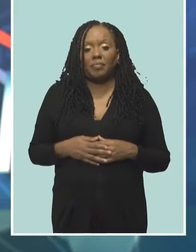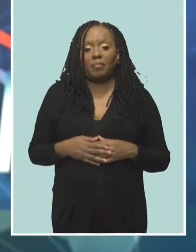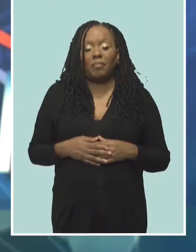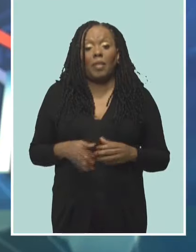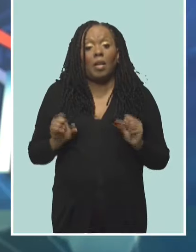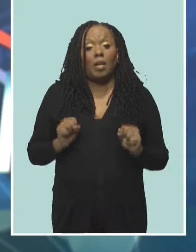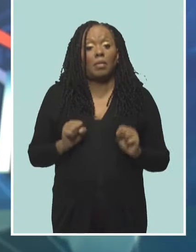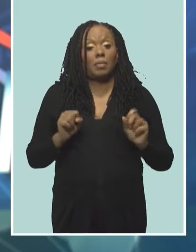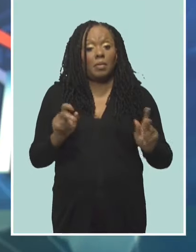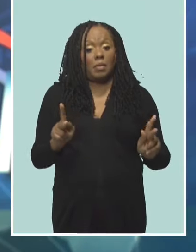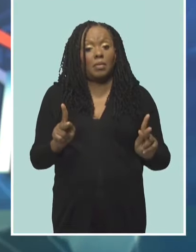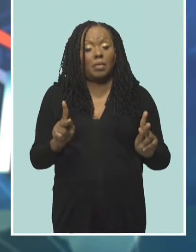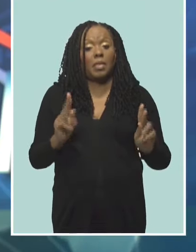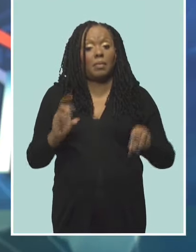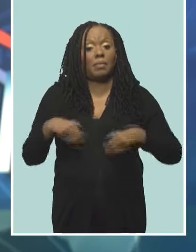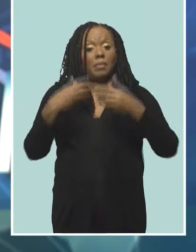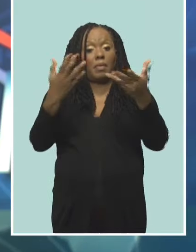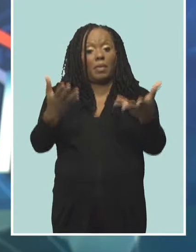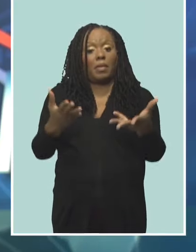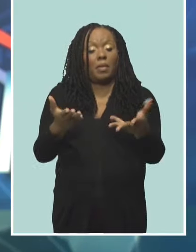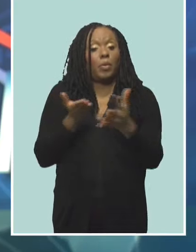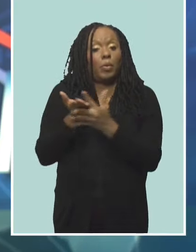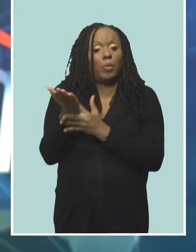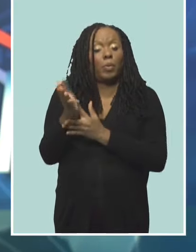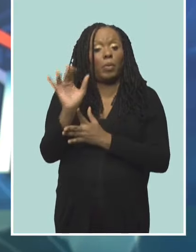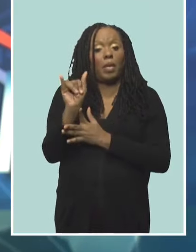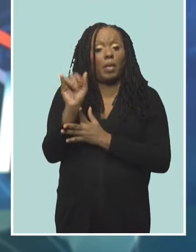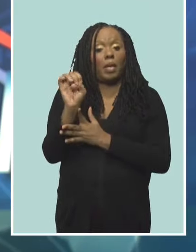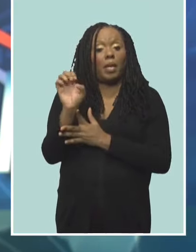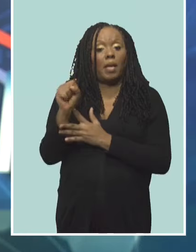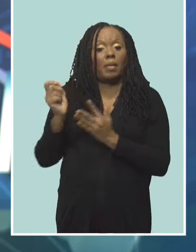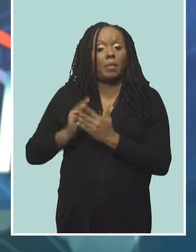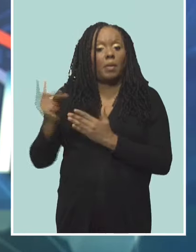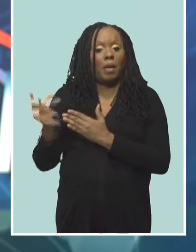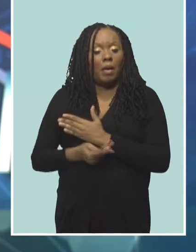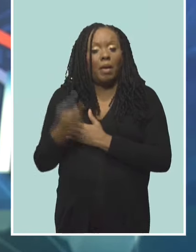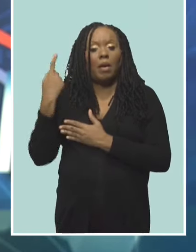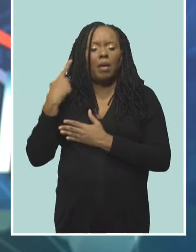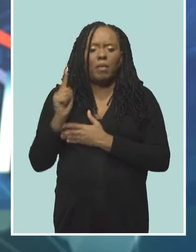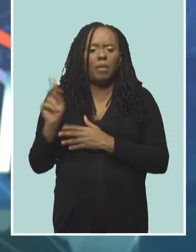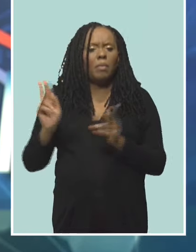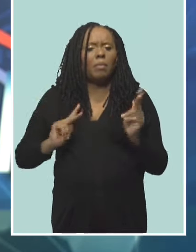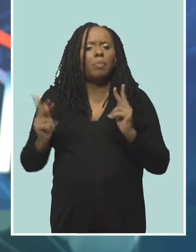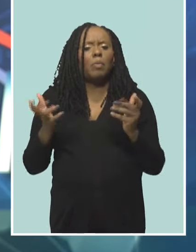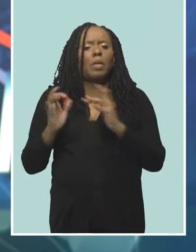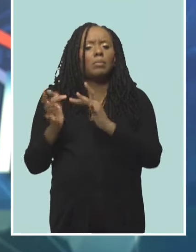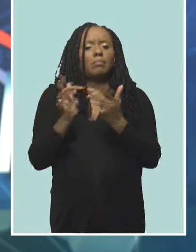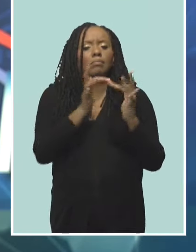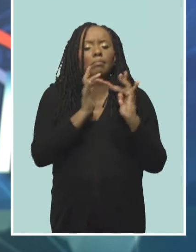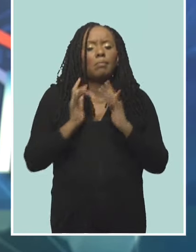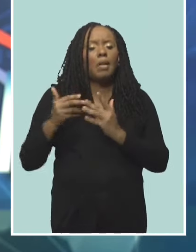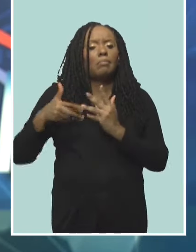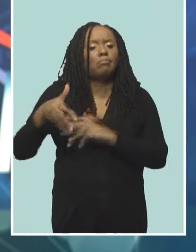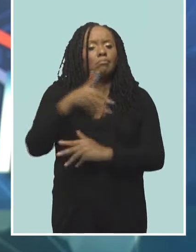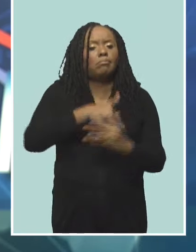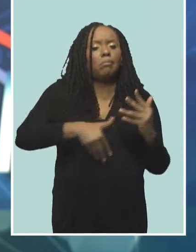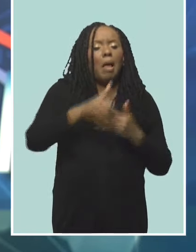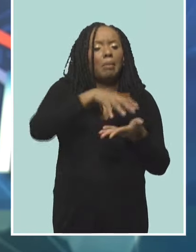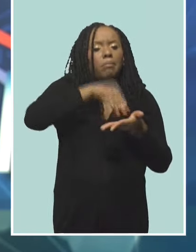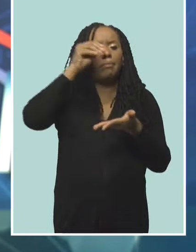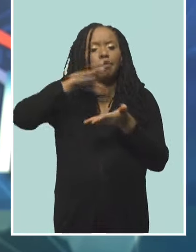An opportunity was provided by the Youth Entrepreneurship Scheme for local entrepreneurs to network and build relationships.